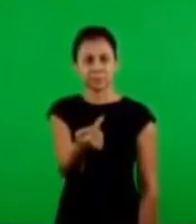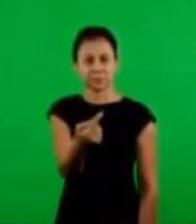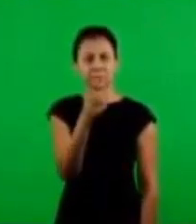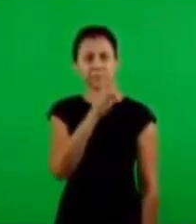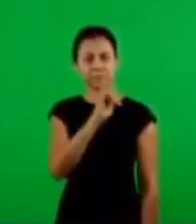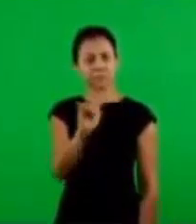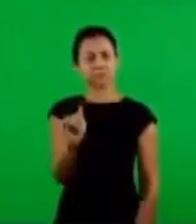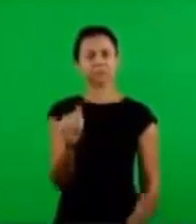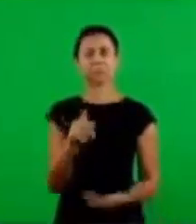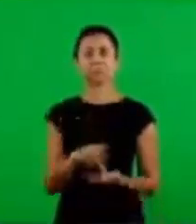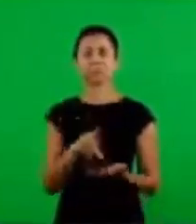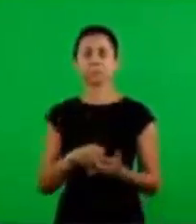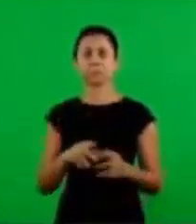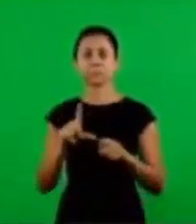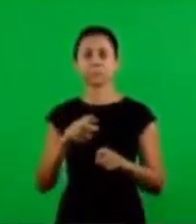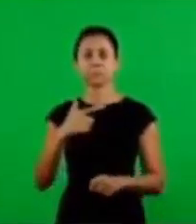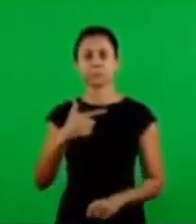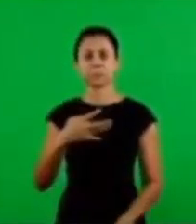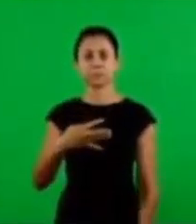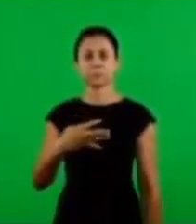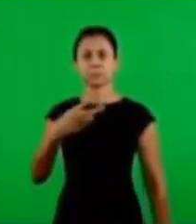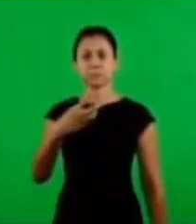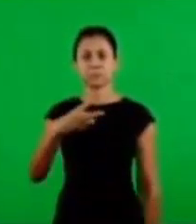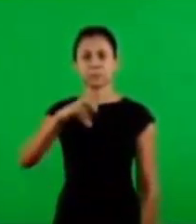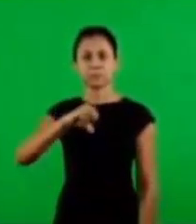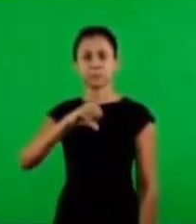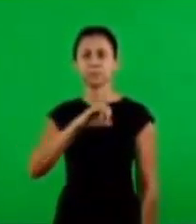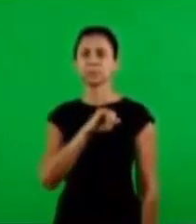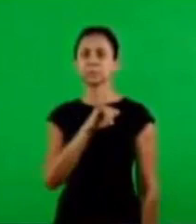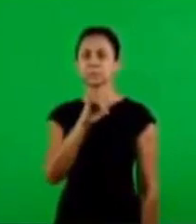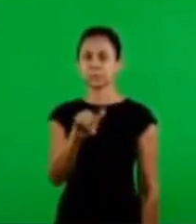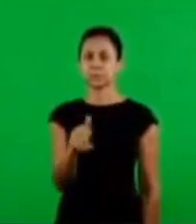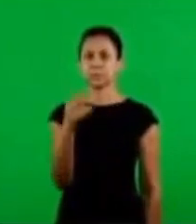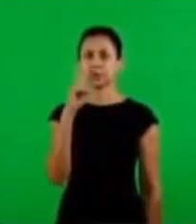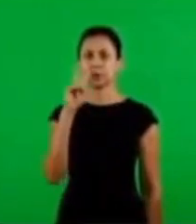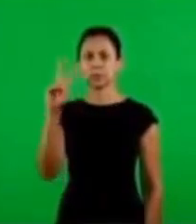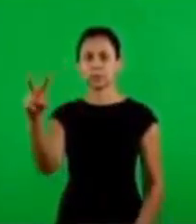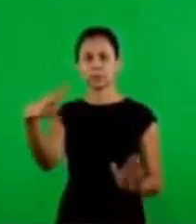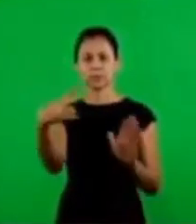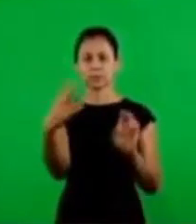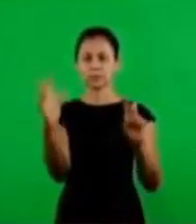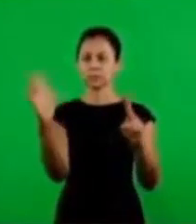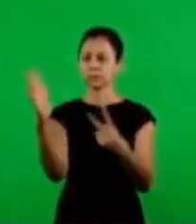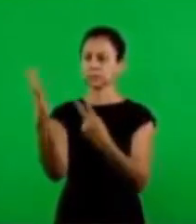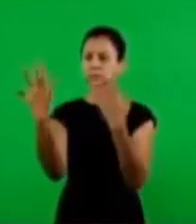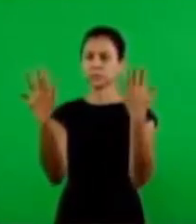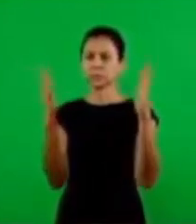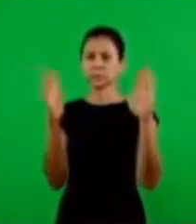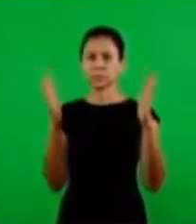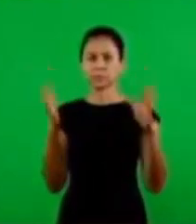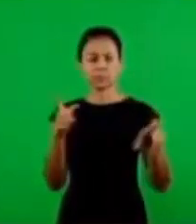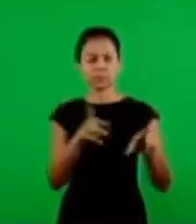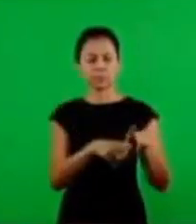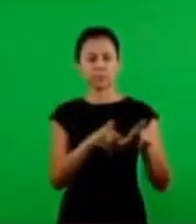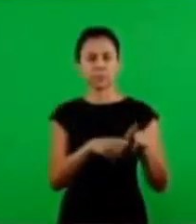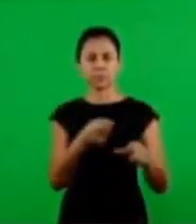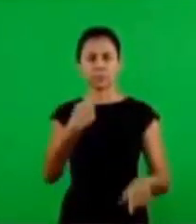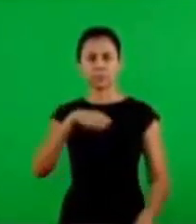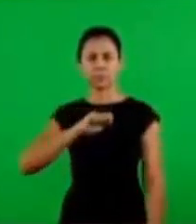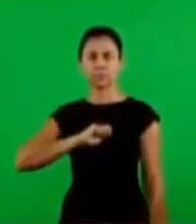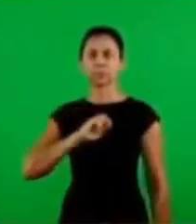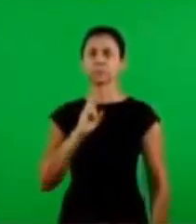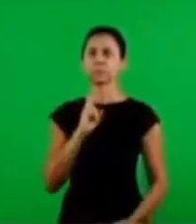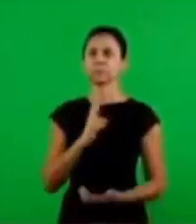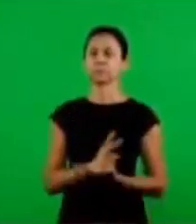Nevertheless, I tell you the truth. And Luke 24, verse 39 says the following, Behold, my hands and my feet, that it's myself.